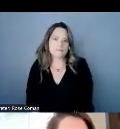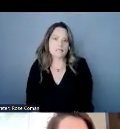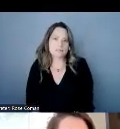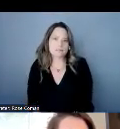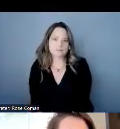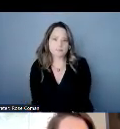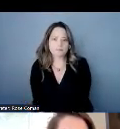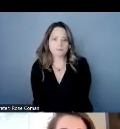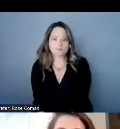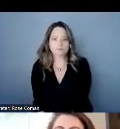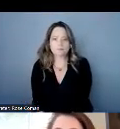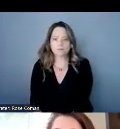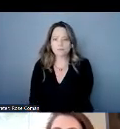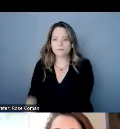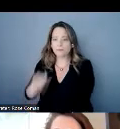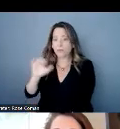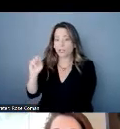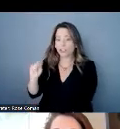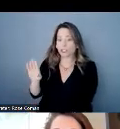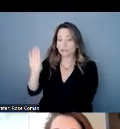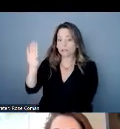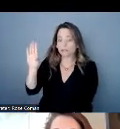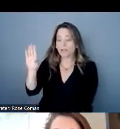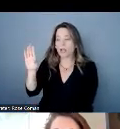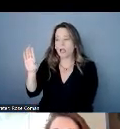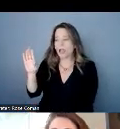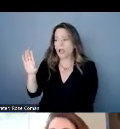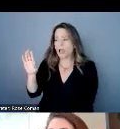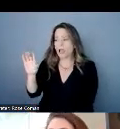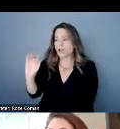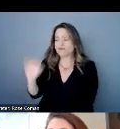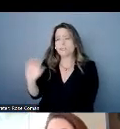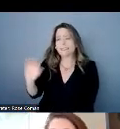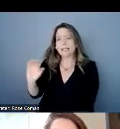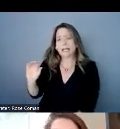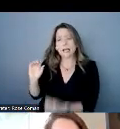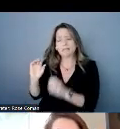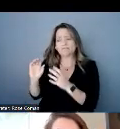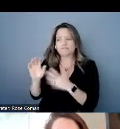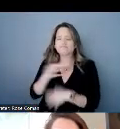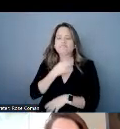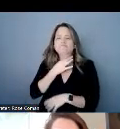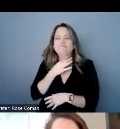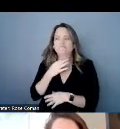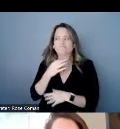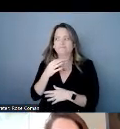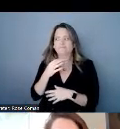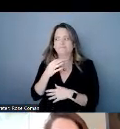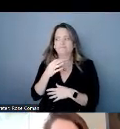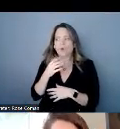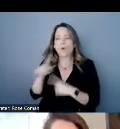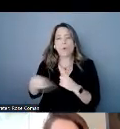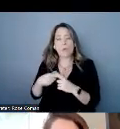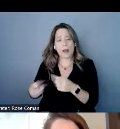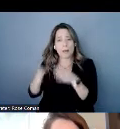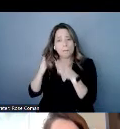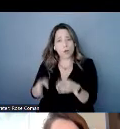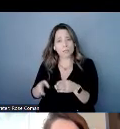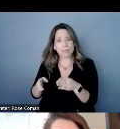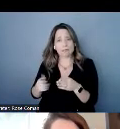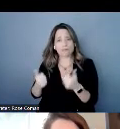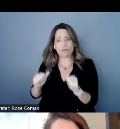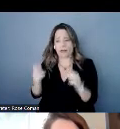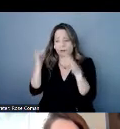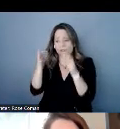christina can i just ask what considerations should people take into account when they're deciding which